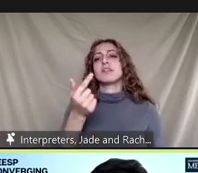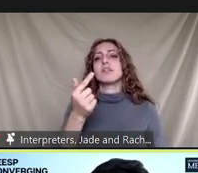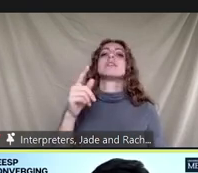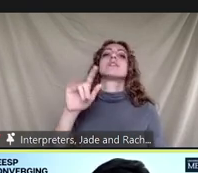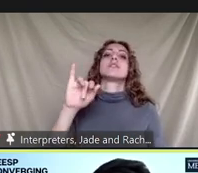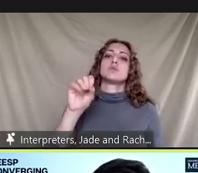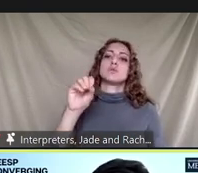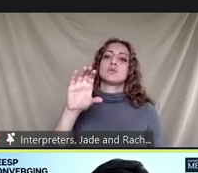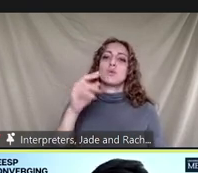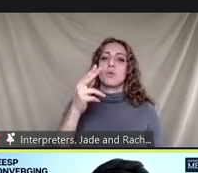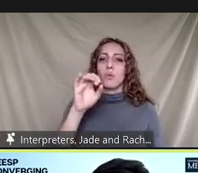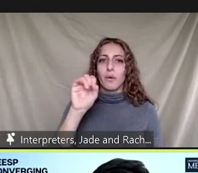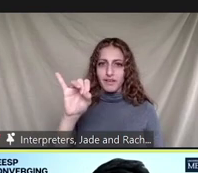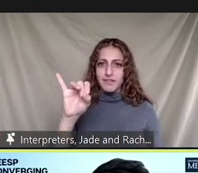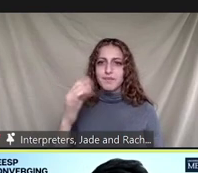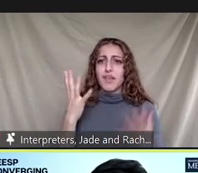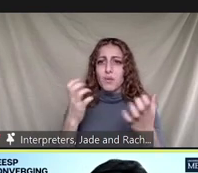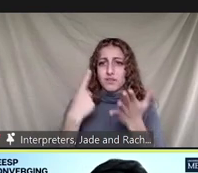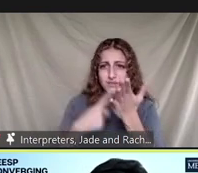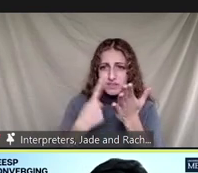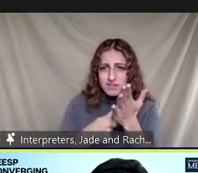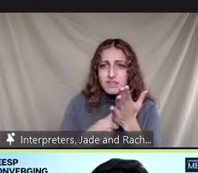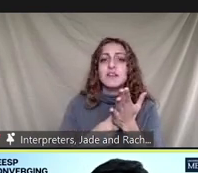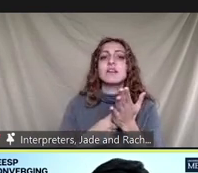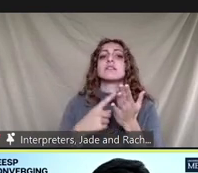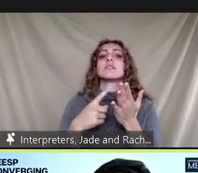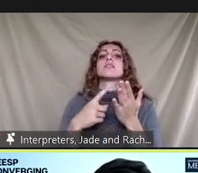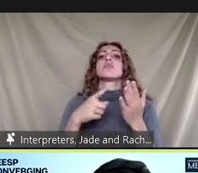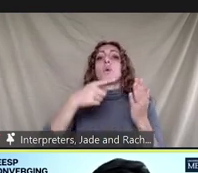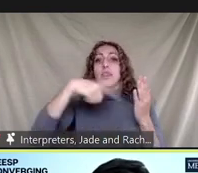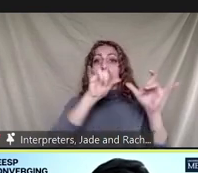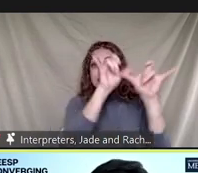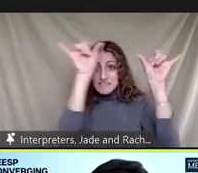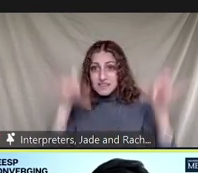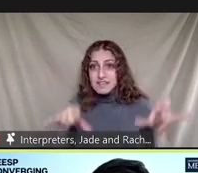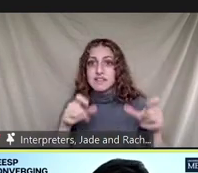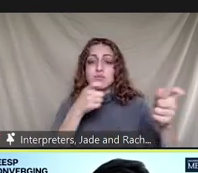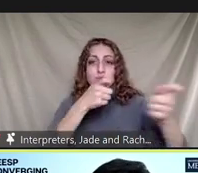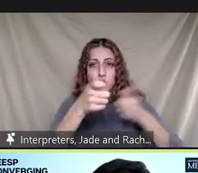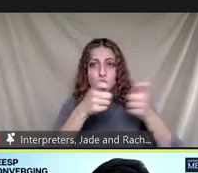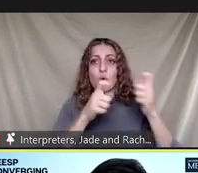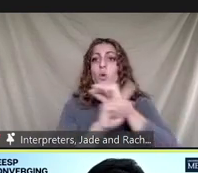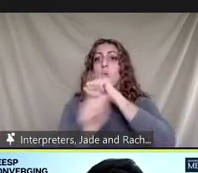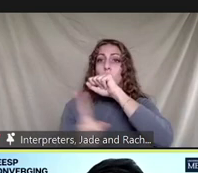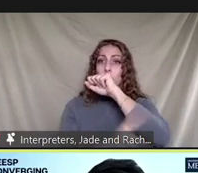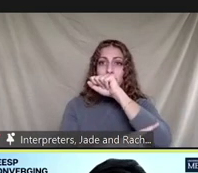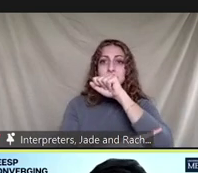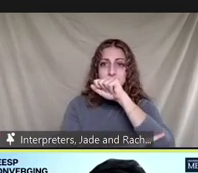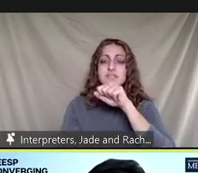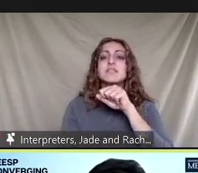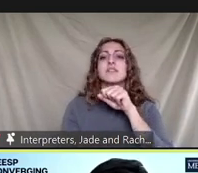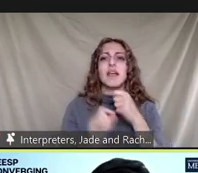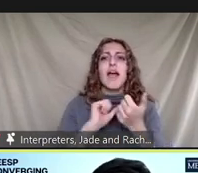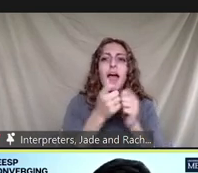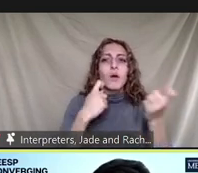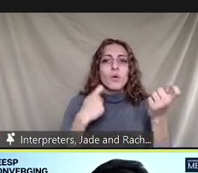talk about how we can make our waste management systems resilient enough to keep the environment clean